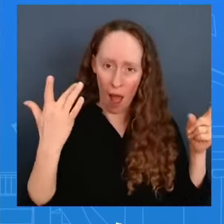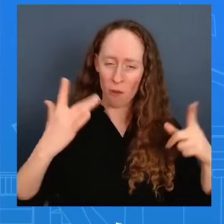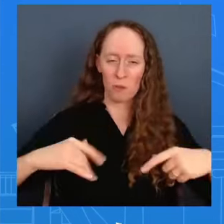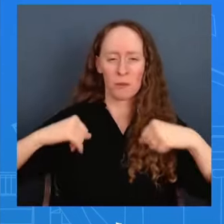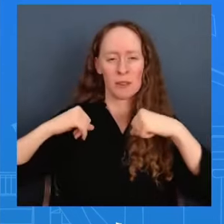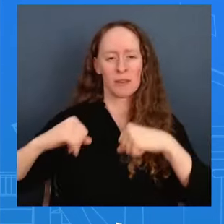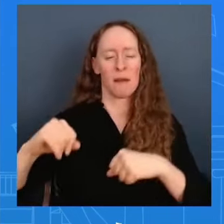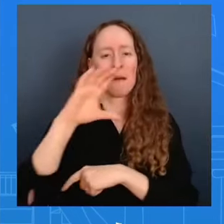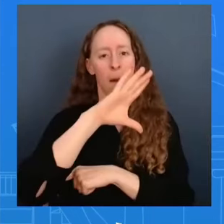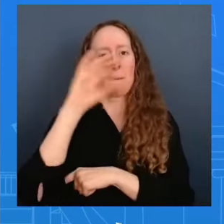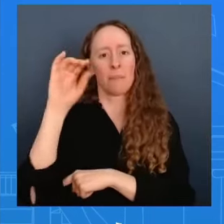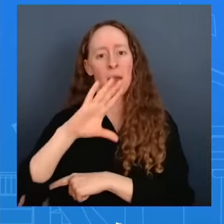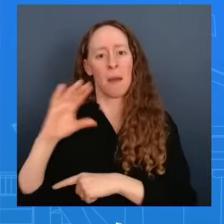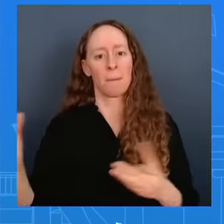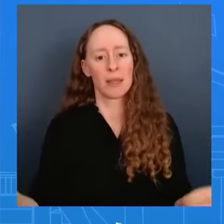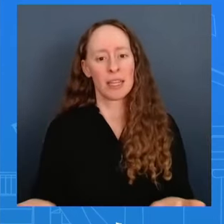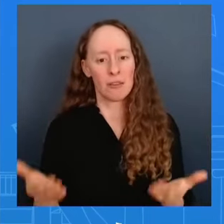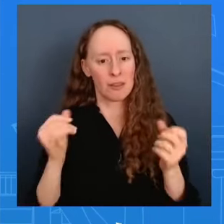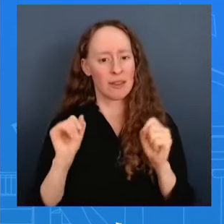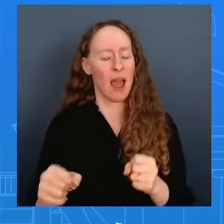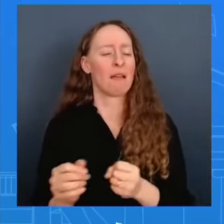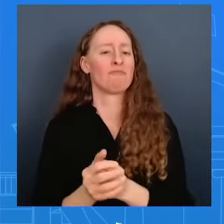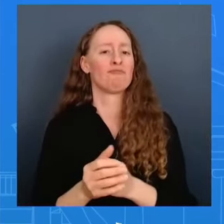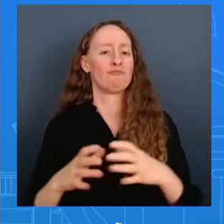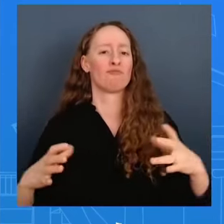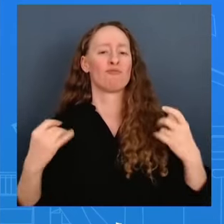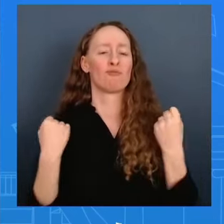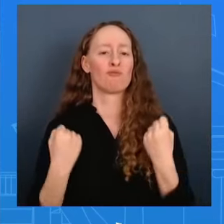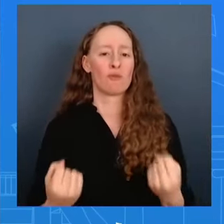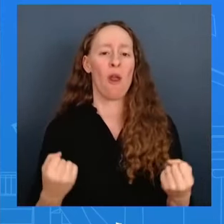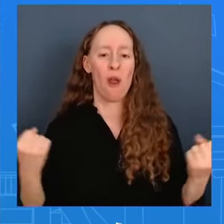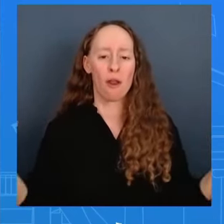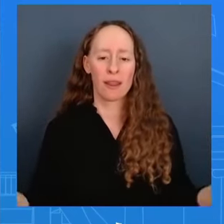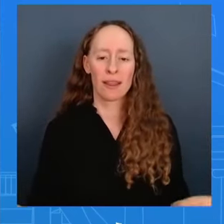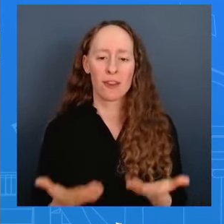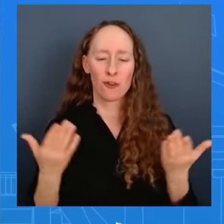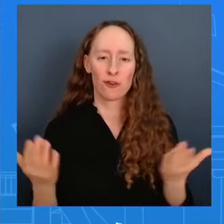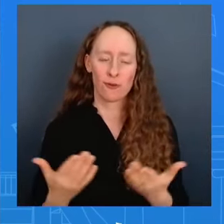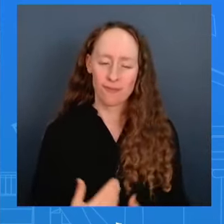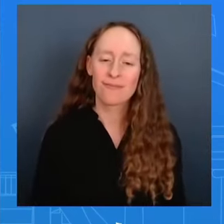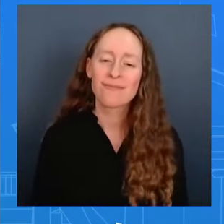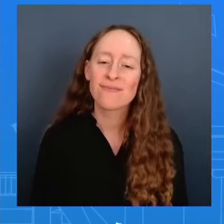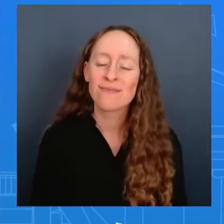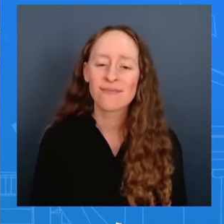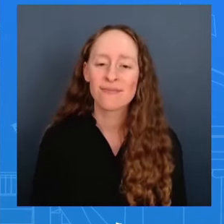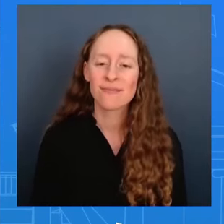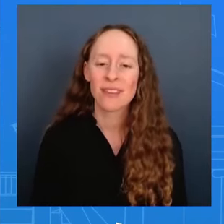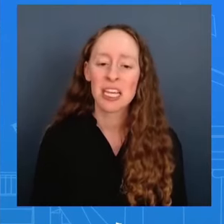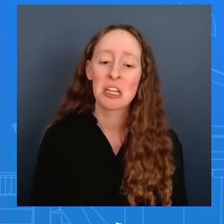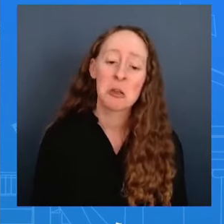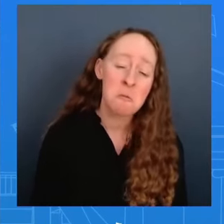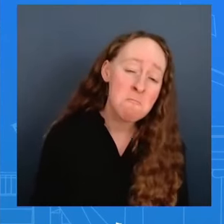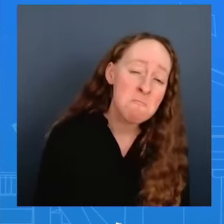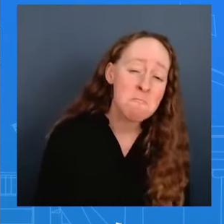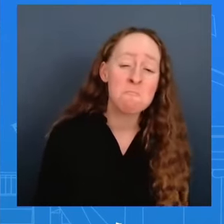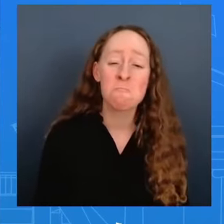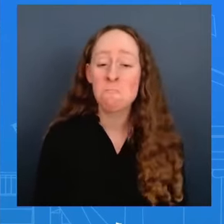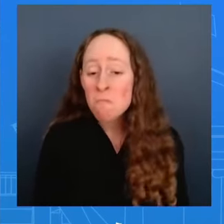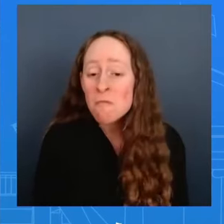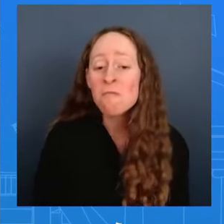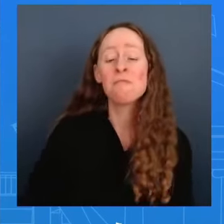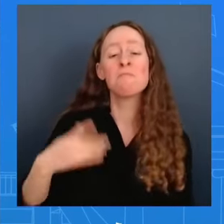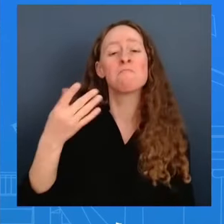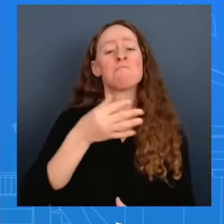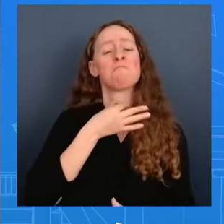president's going to focus on and we're going to continue to move in that way more broadly then have you considered in the white house that some